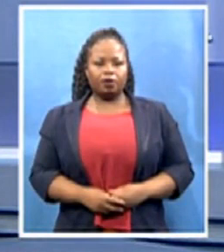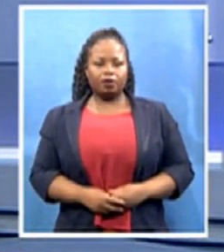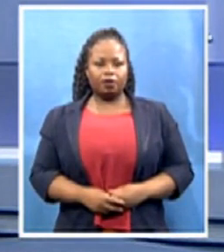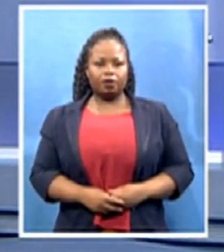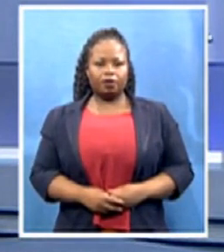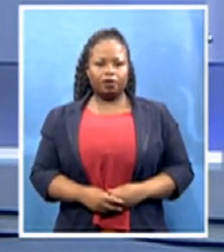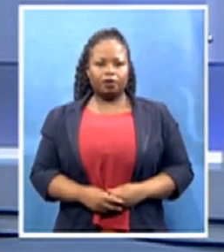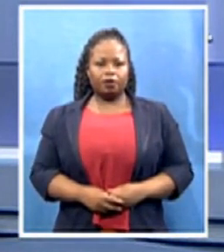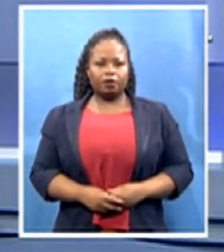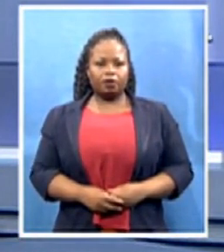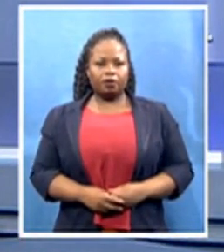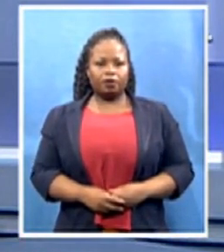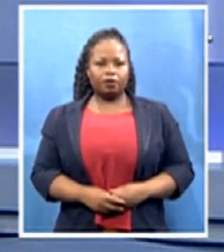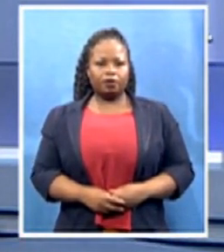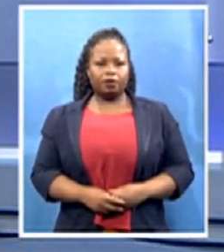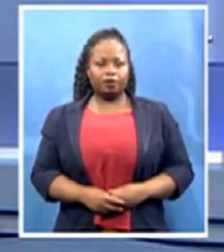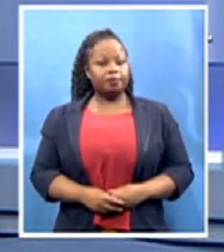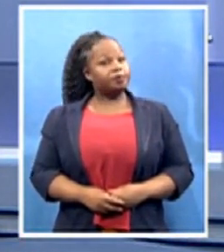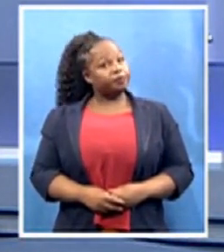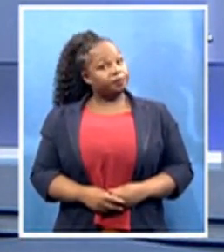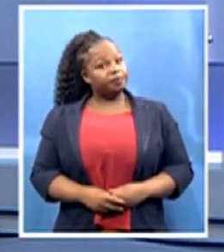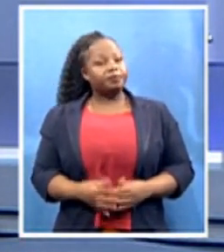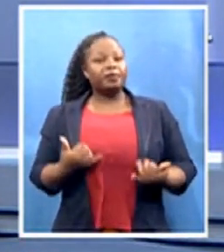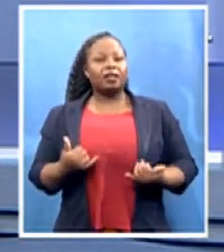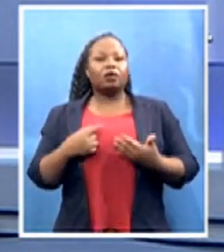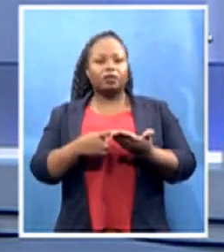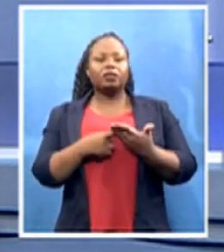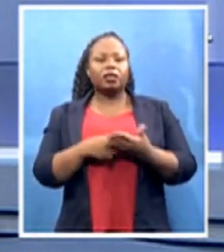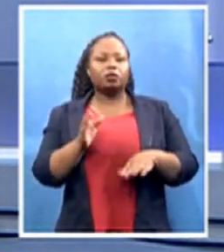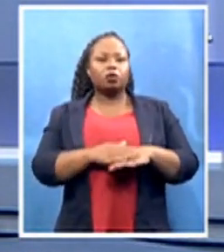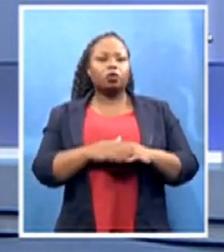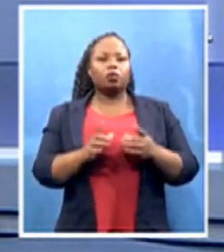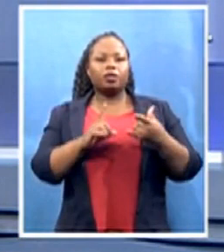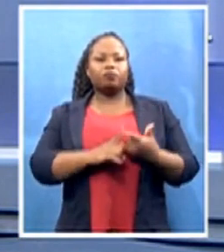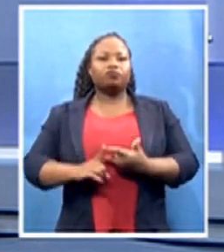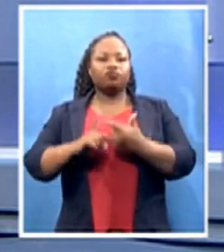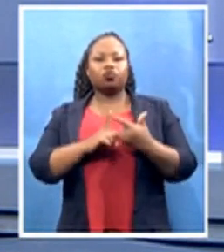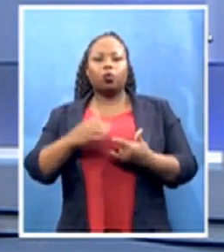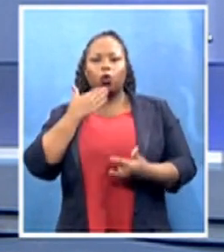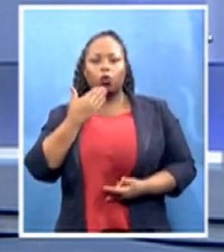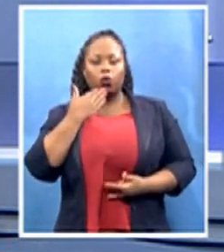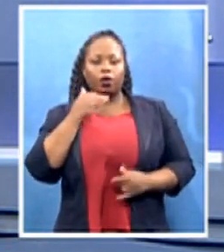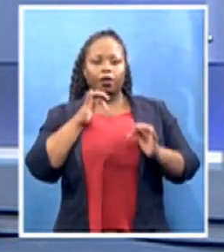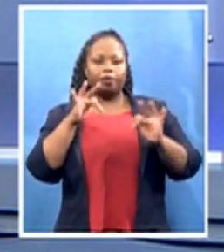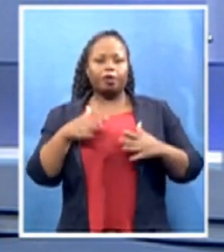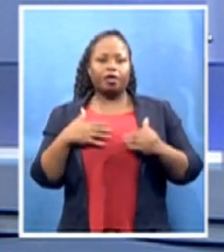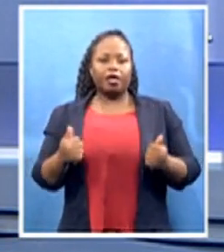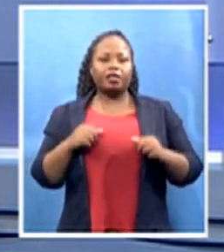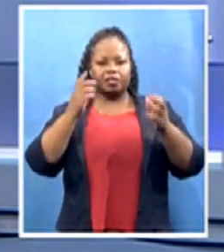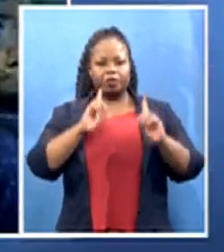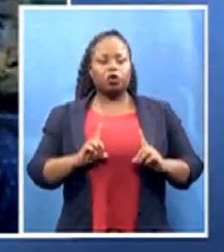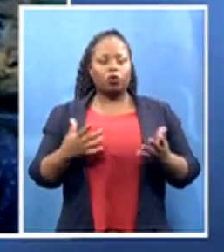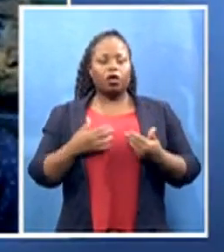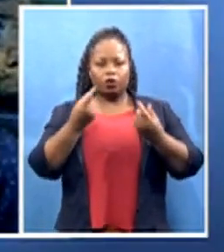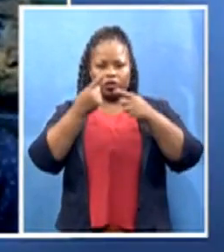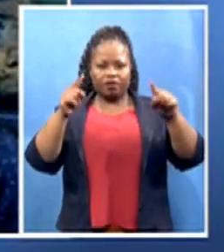Now let's discuss this. We're joined via Zoom by a public health specialist at the University of Cape Town, Dr. Karen Begg. A